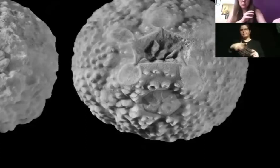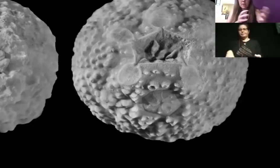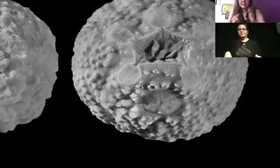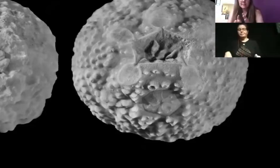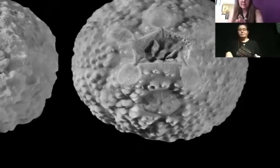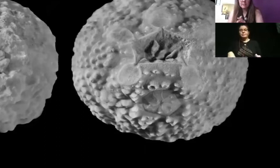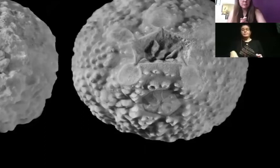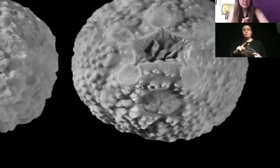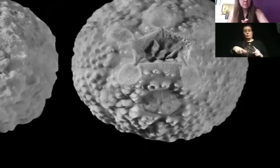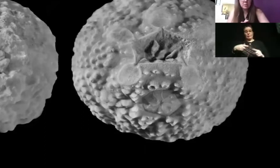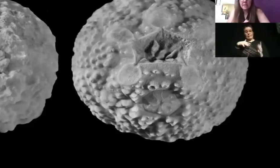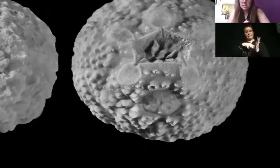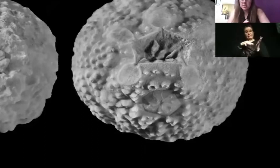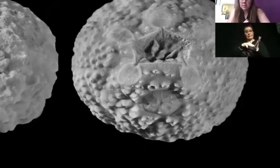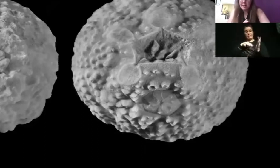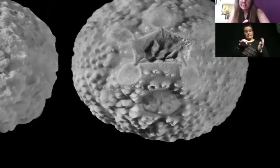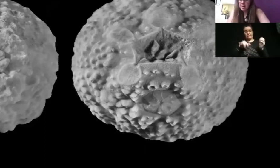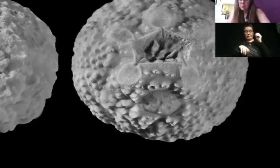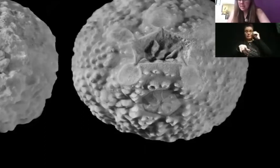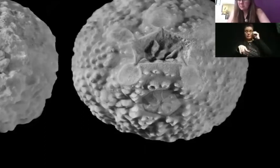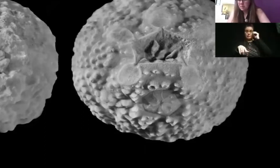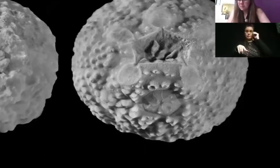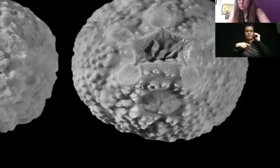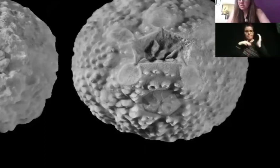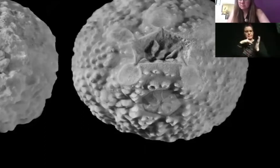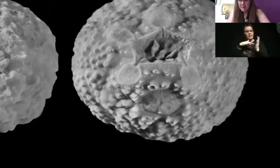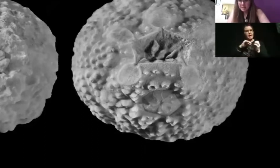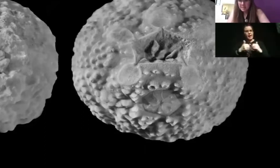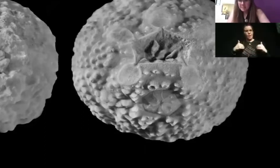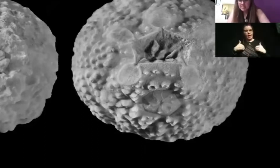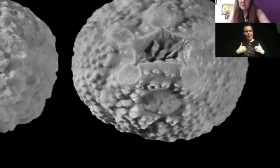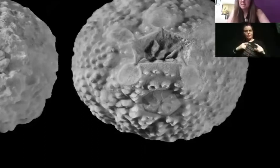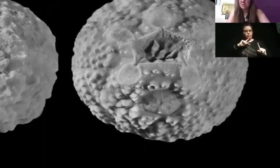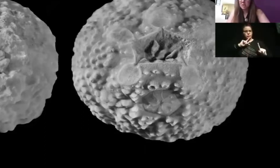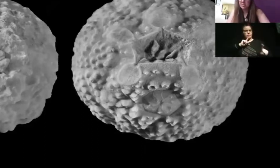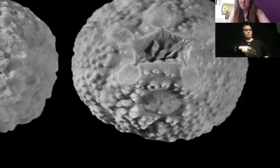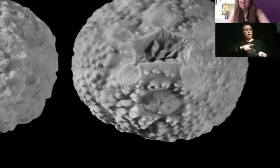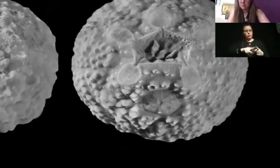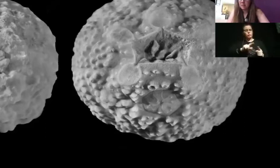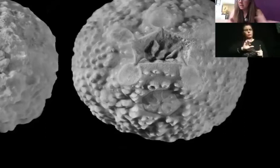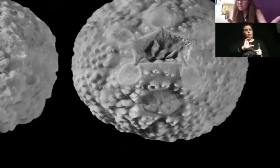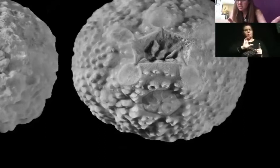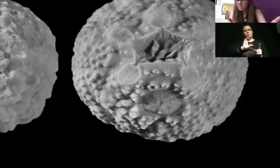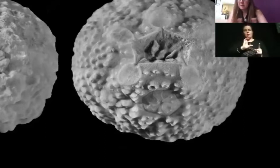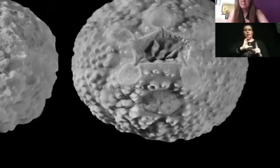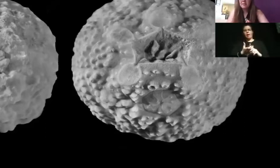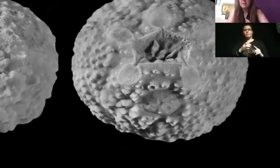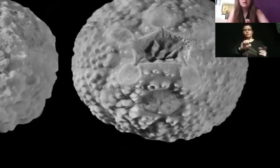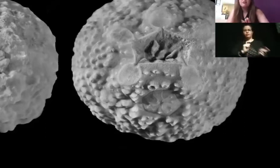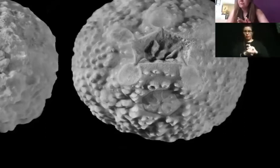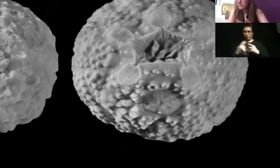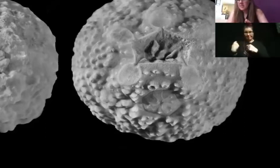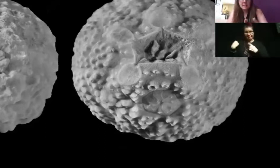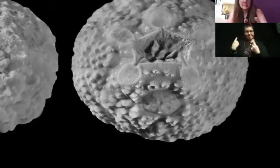when I study the Ordovician, what I'm actually studying is how animals responded to climate change. Climate change has been happening